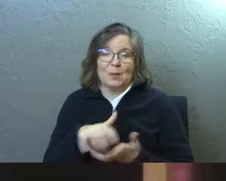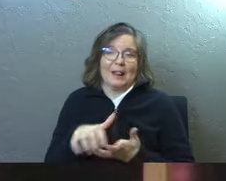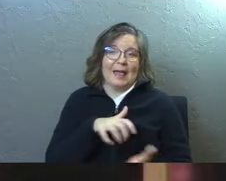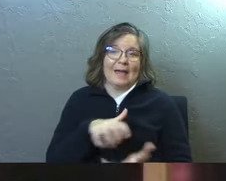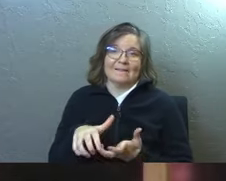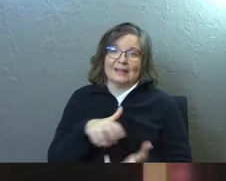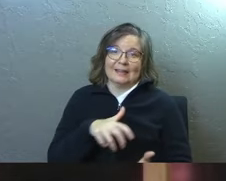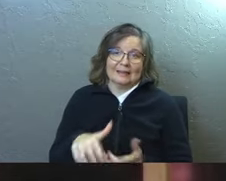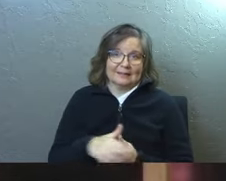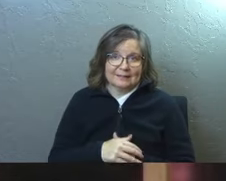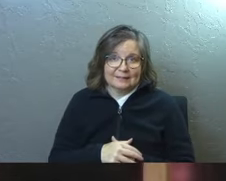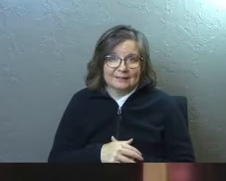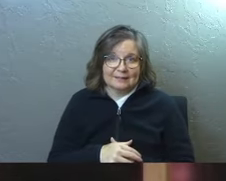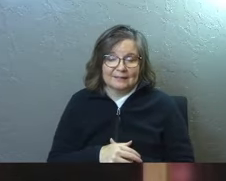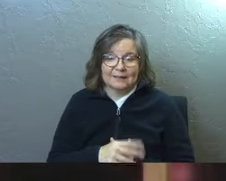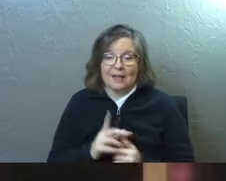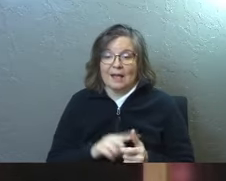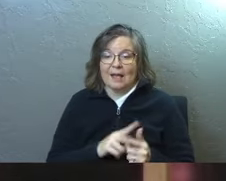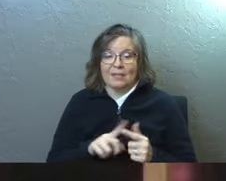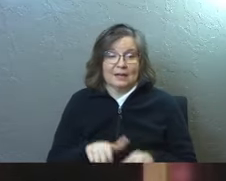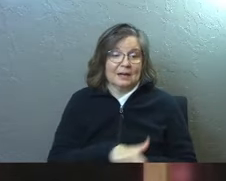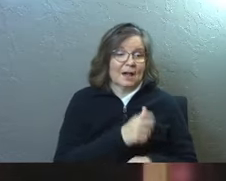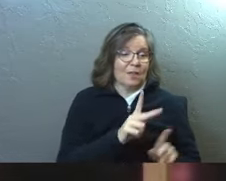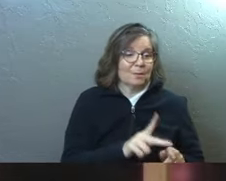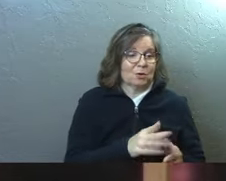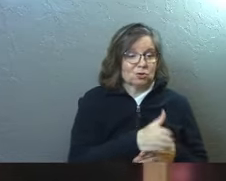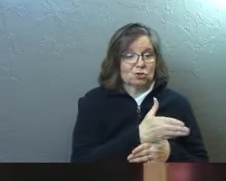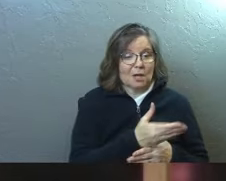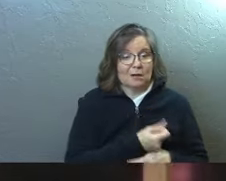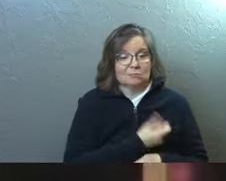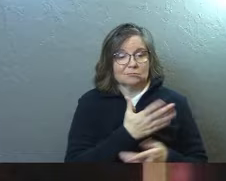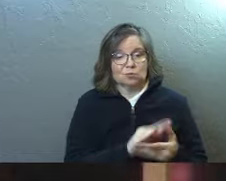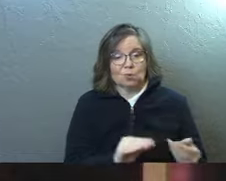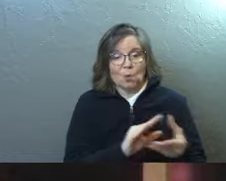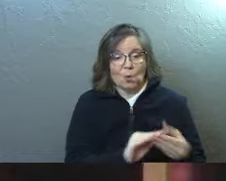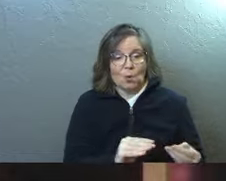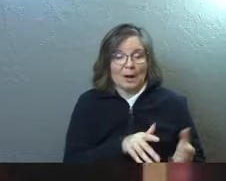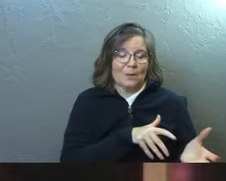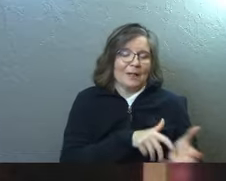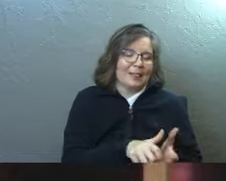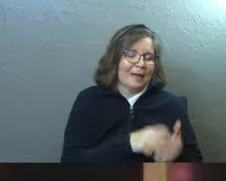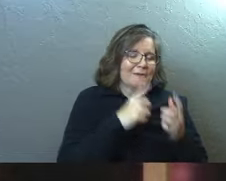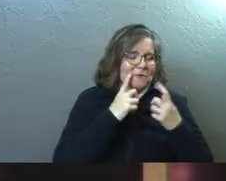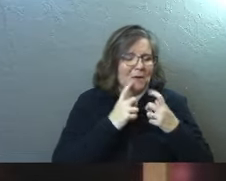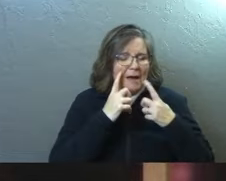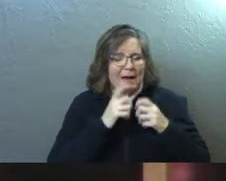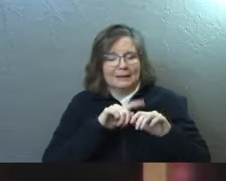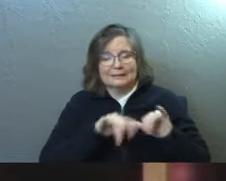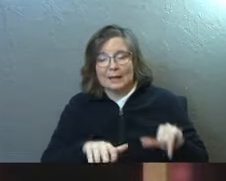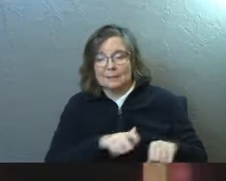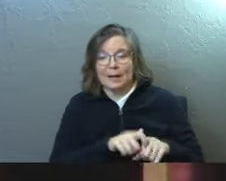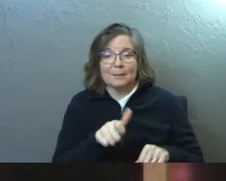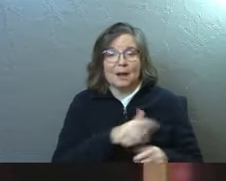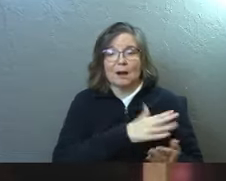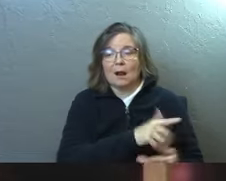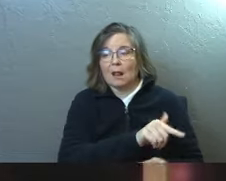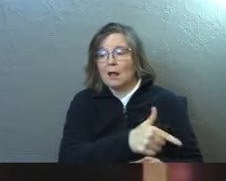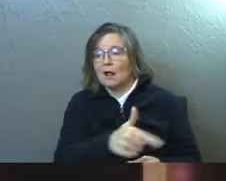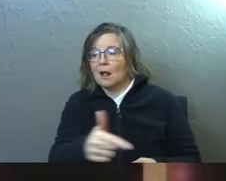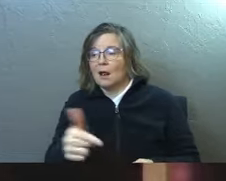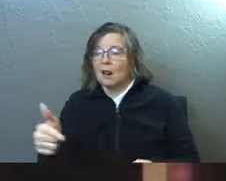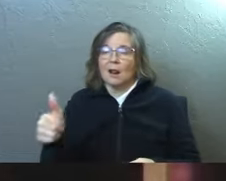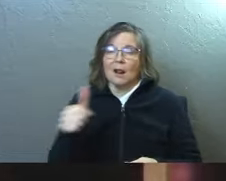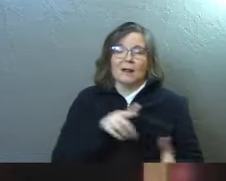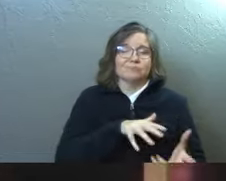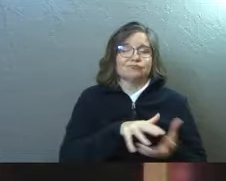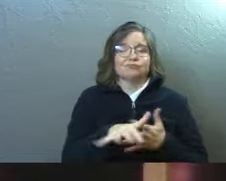laughing at her. And then somebody else shared a story. And we're laughing, and we're crying. And then another story got shared, and then another story